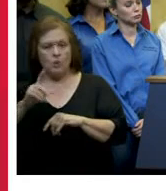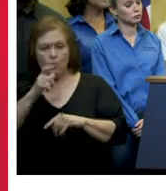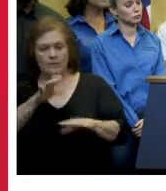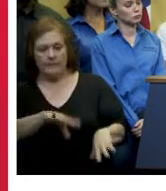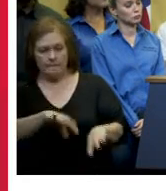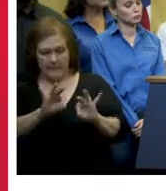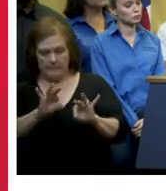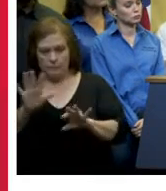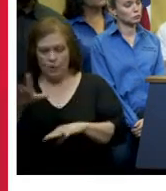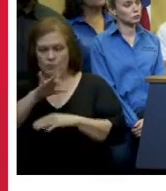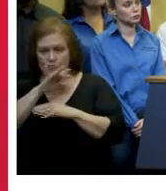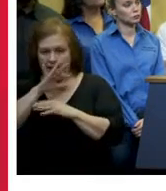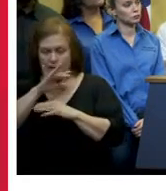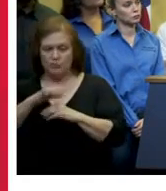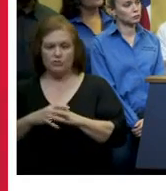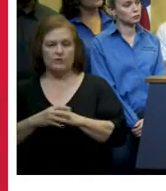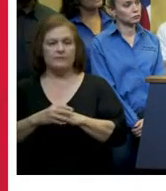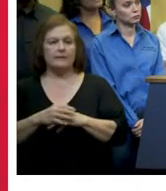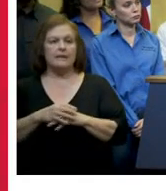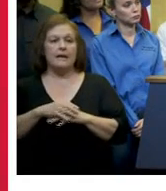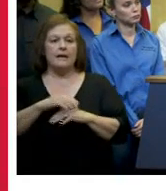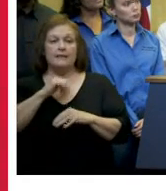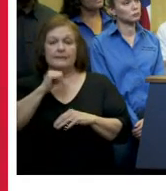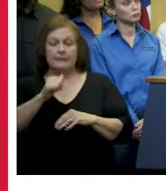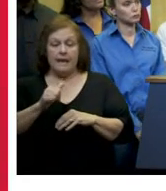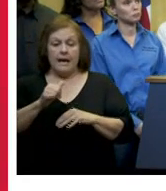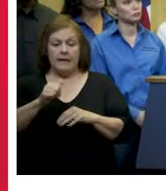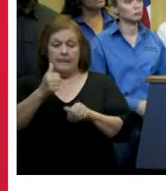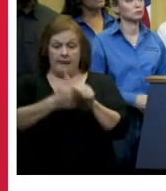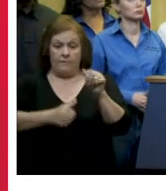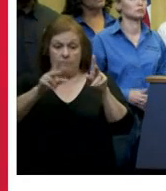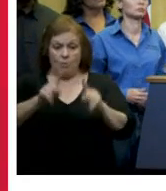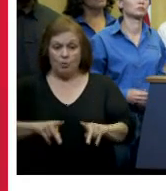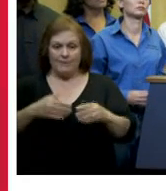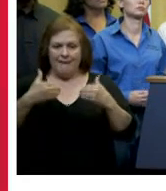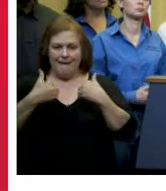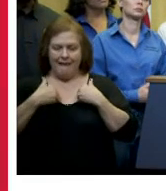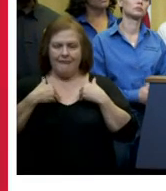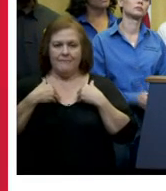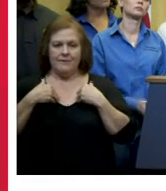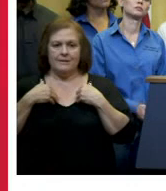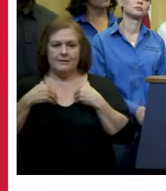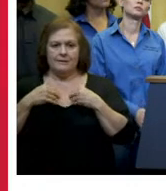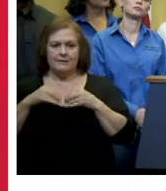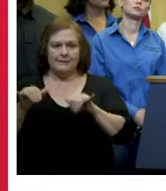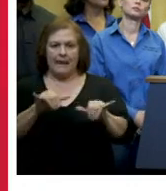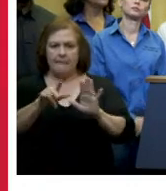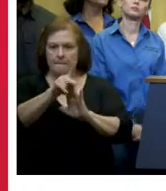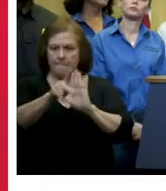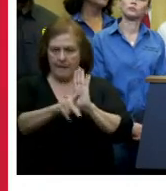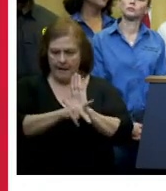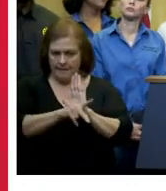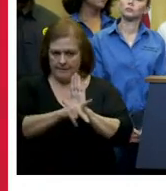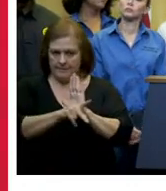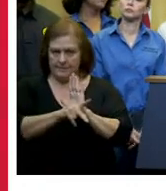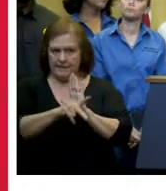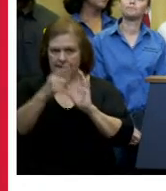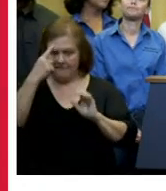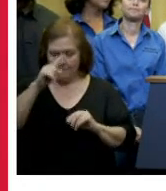debris curbside applies to everyone we need people to